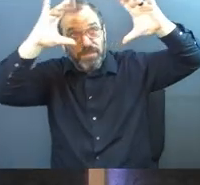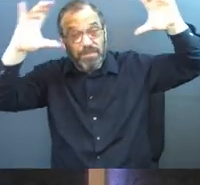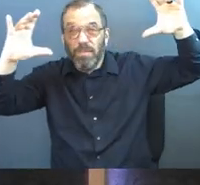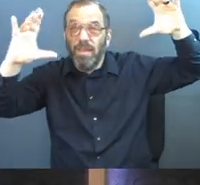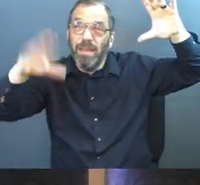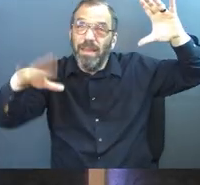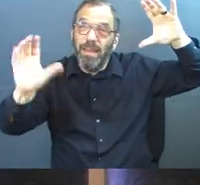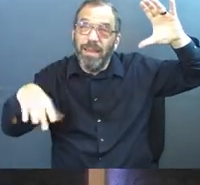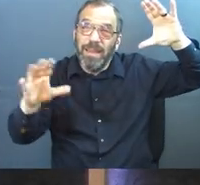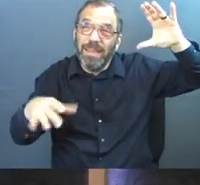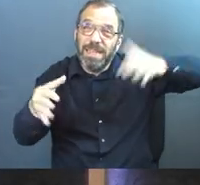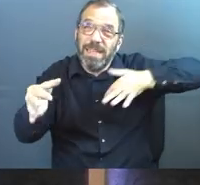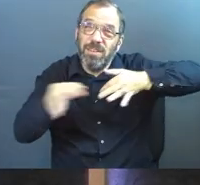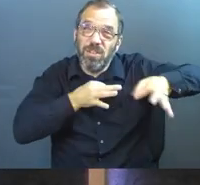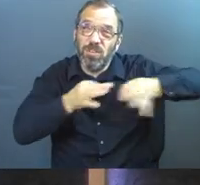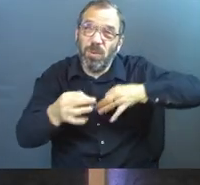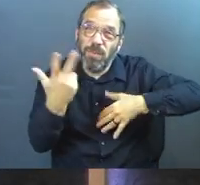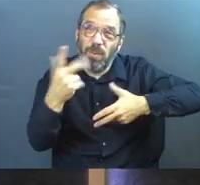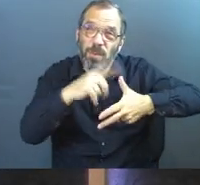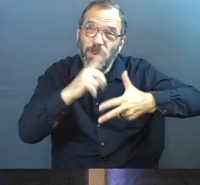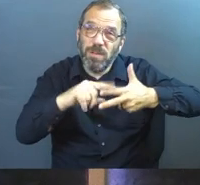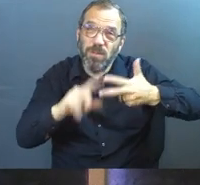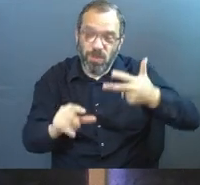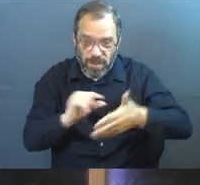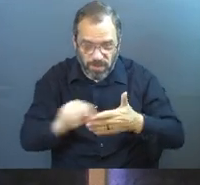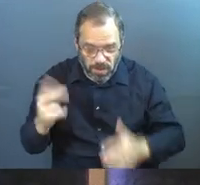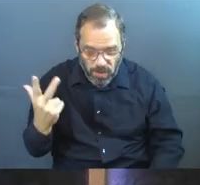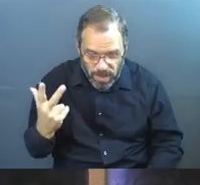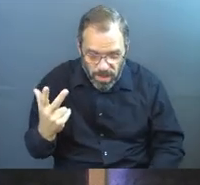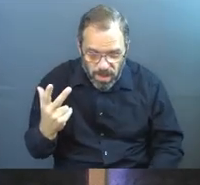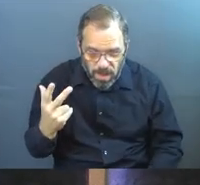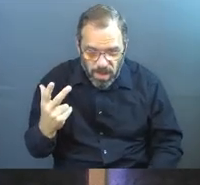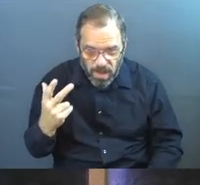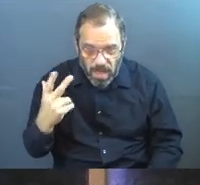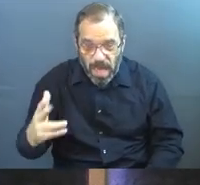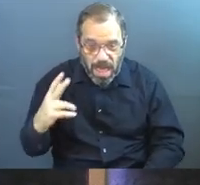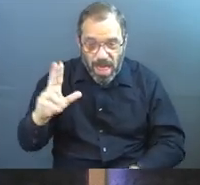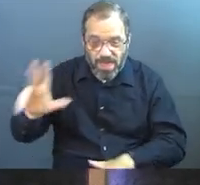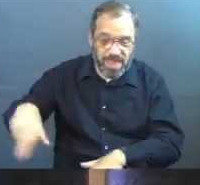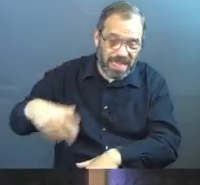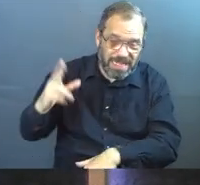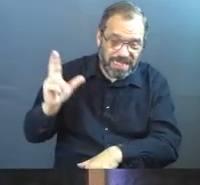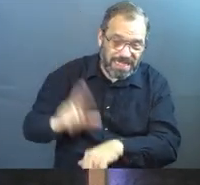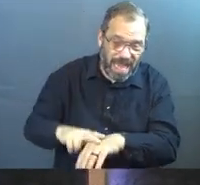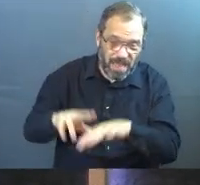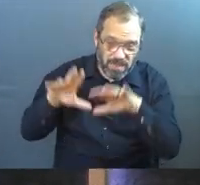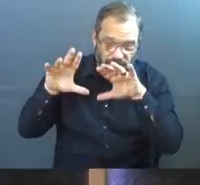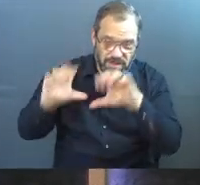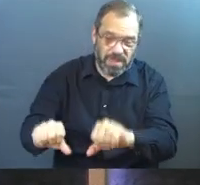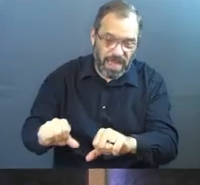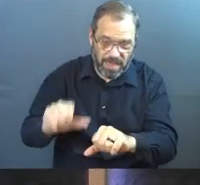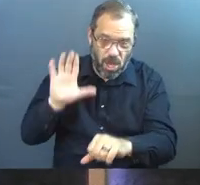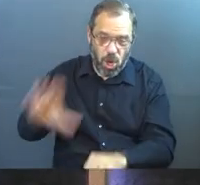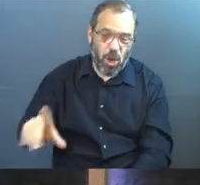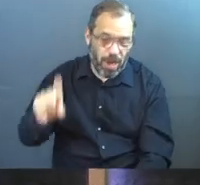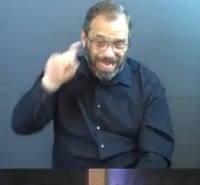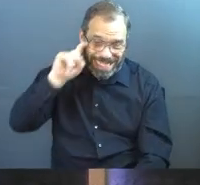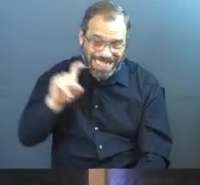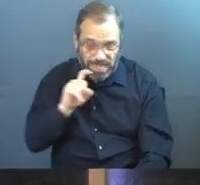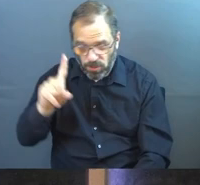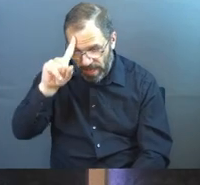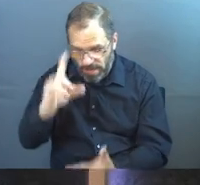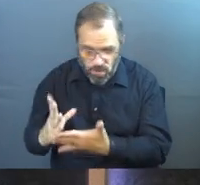Did you see how he described it the three ways in verse 3? He says, the nations have taken part in her sexual